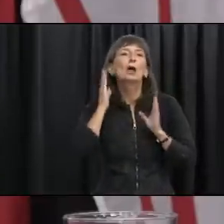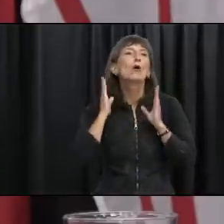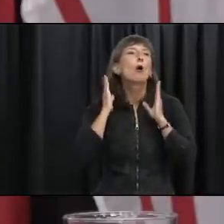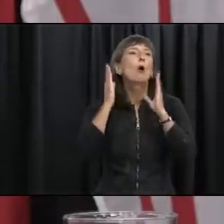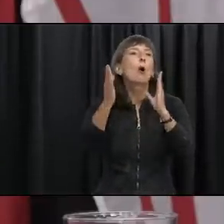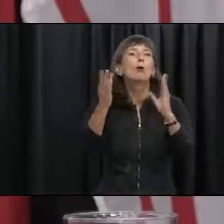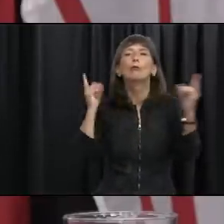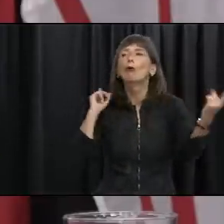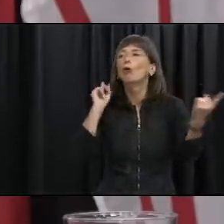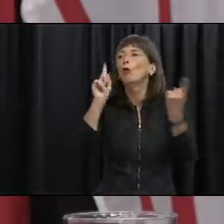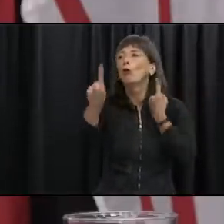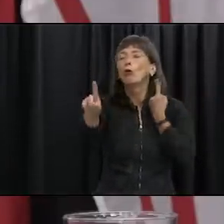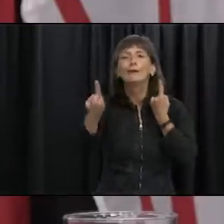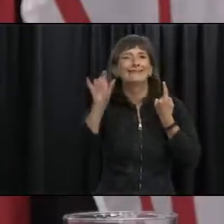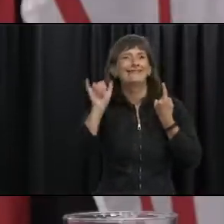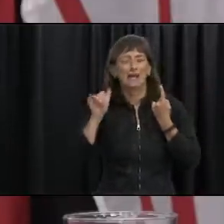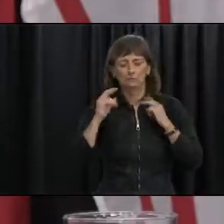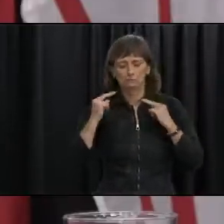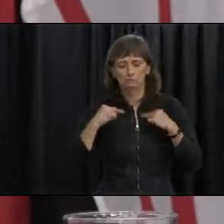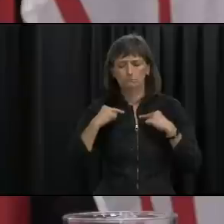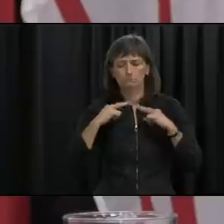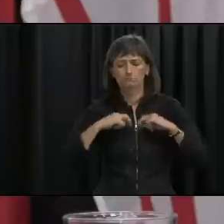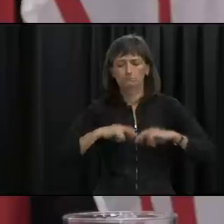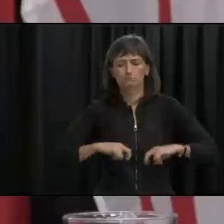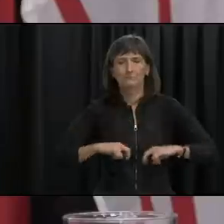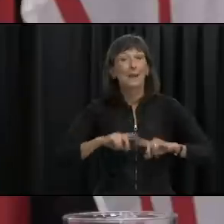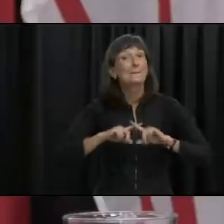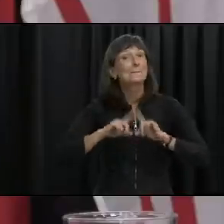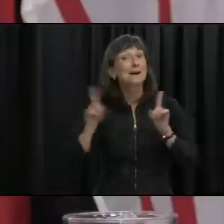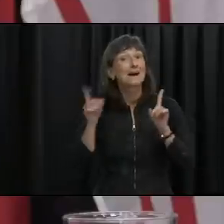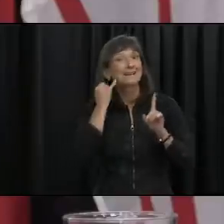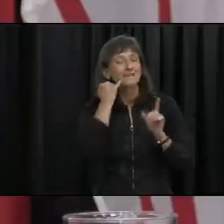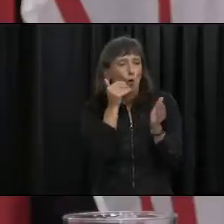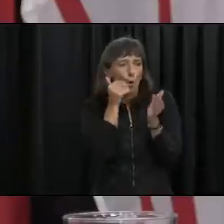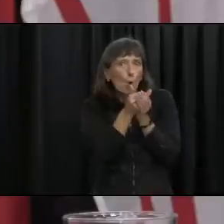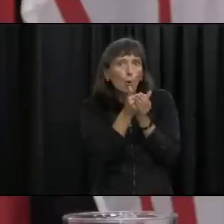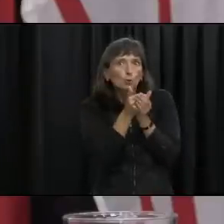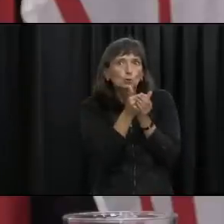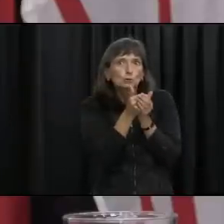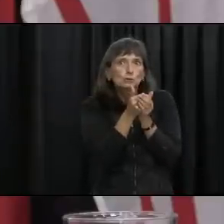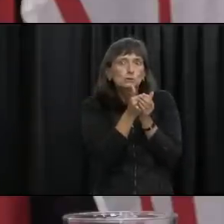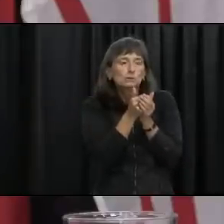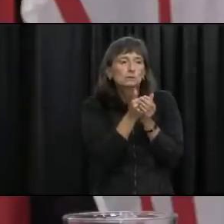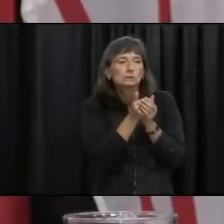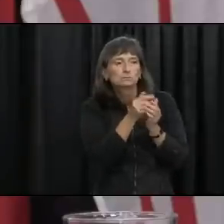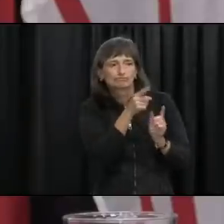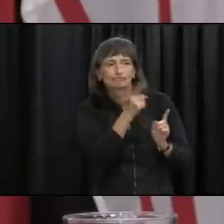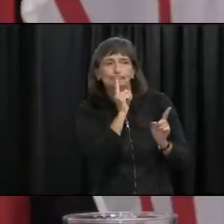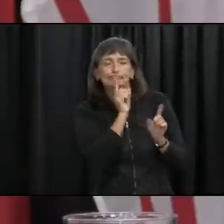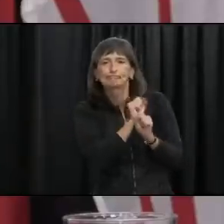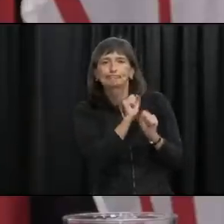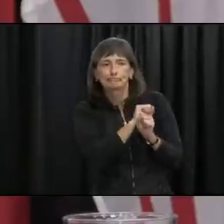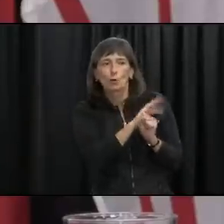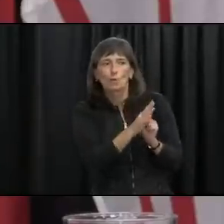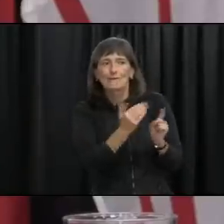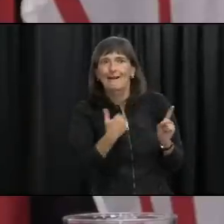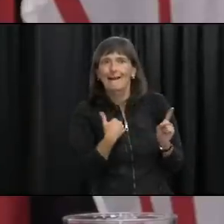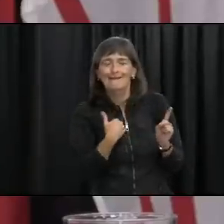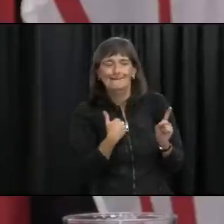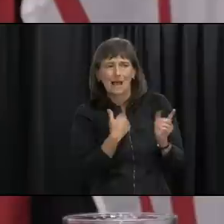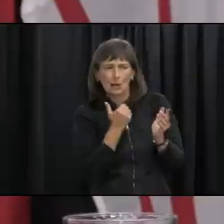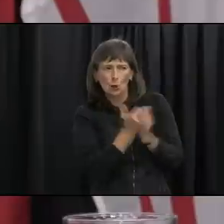almost kind of things versus isolation and testing for those who are definite contacts with